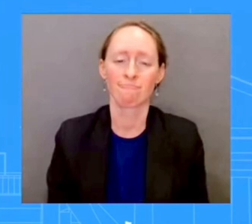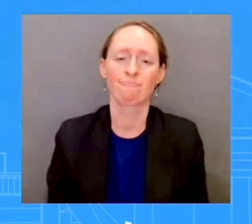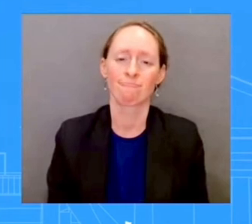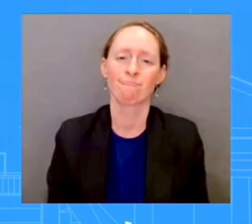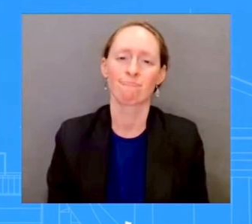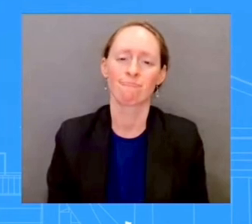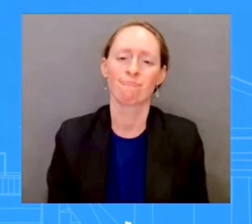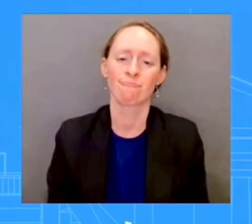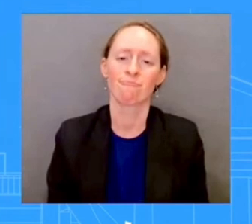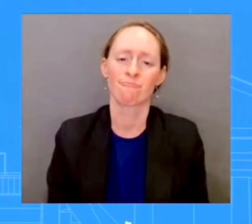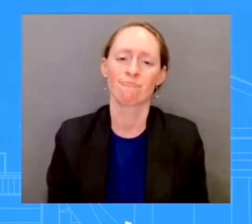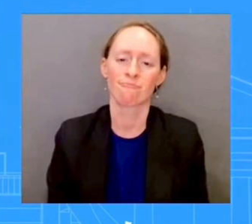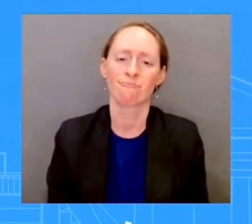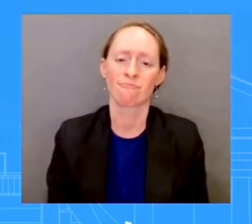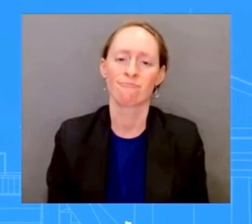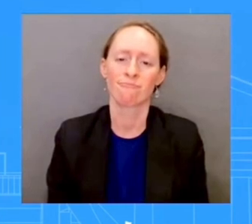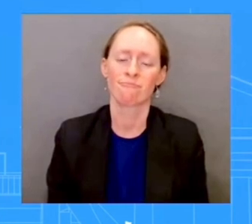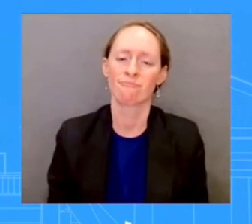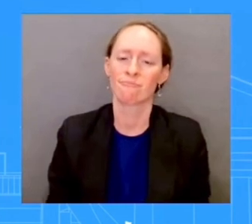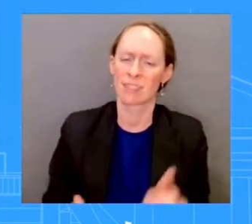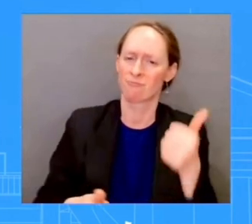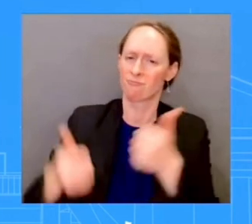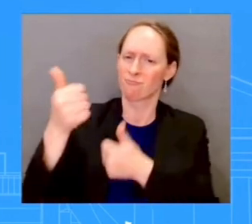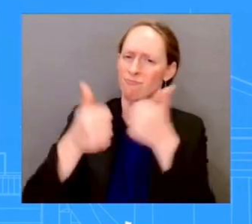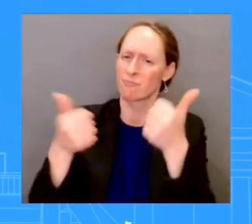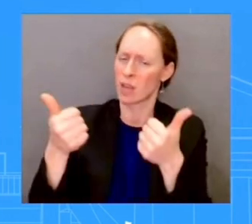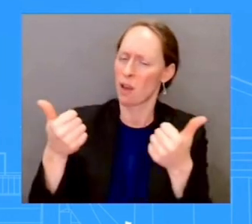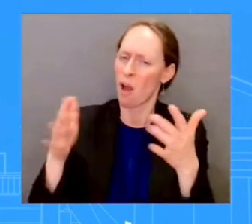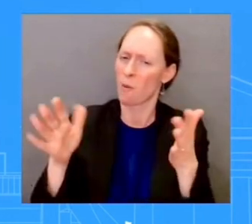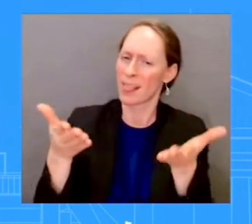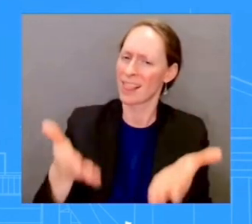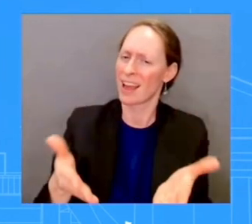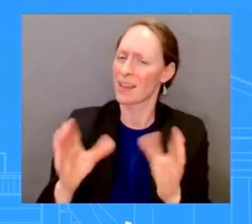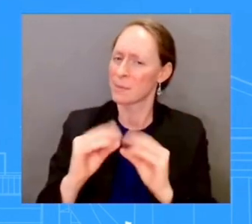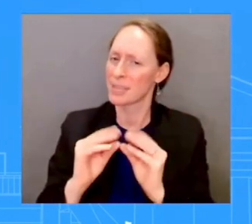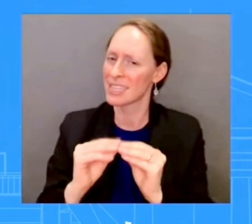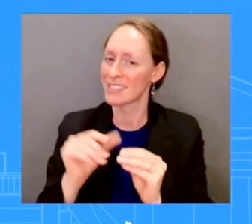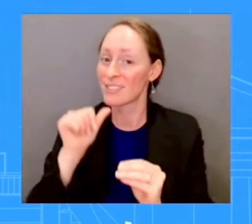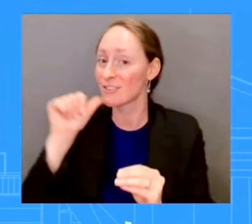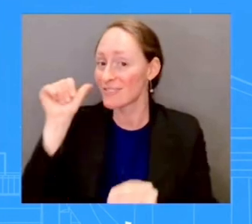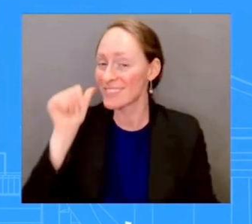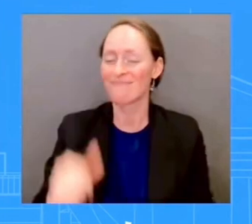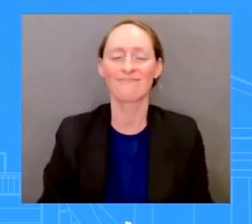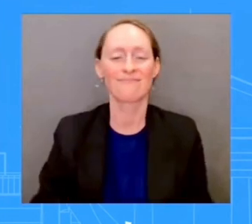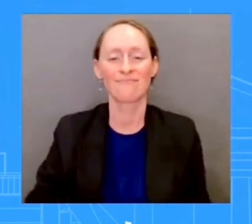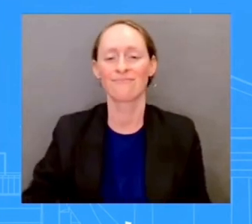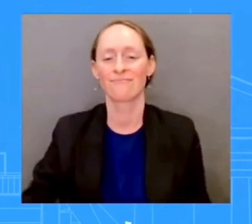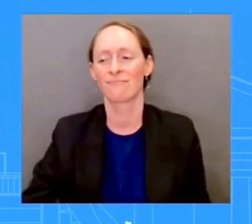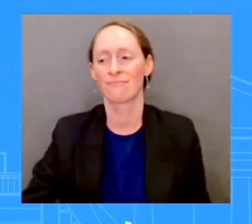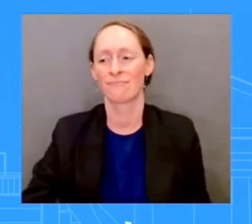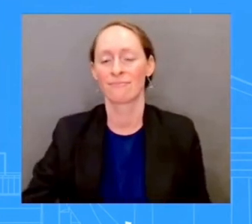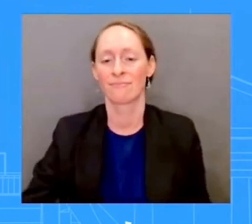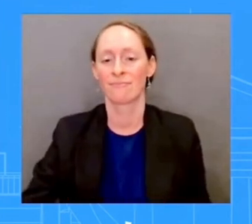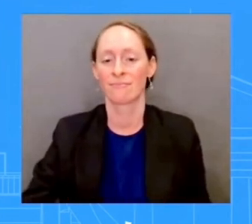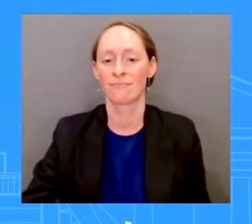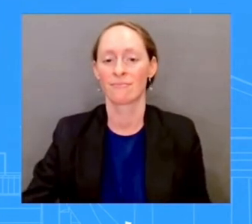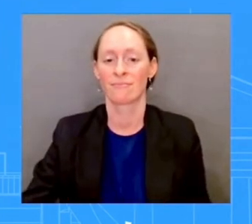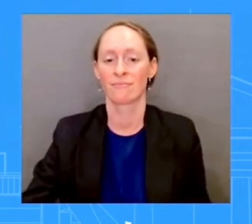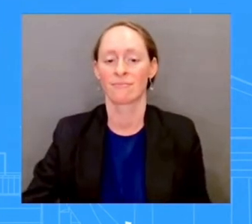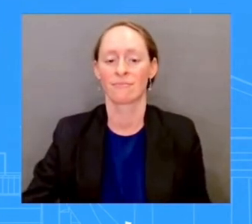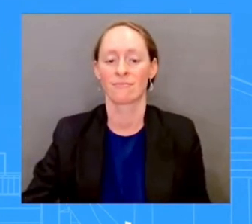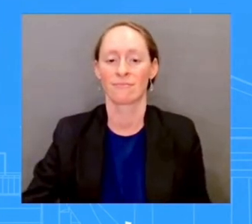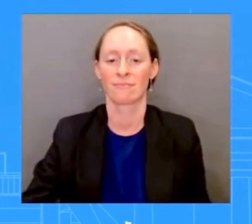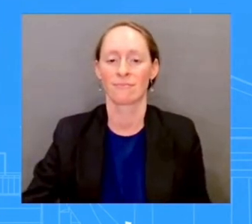ask this is because in a recent New York Times interview, the New York Congresswoman, Alexandria Ocasio-Cortez, says, quote, immigration is arguably this